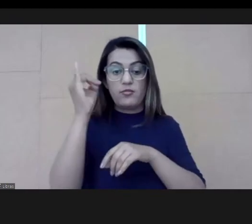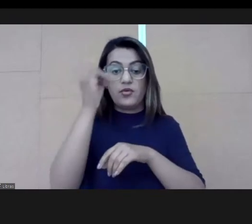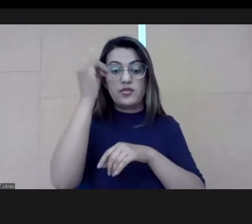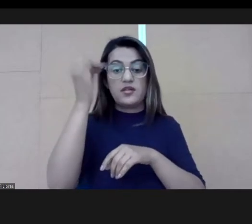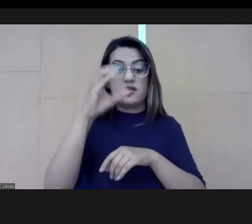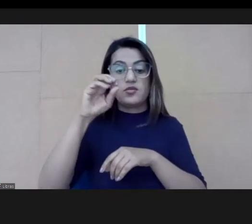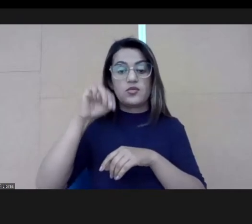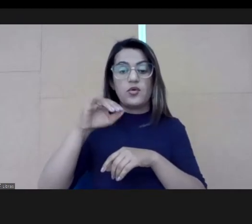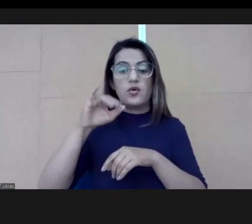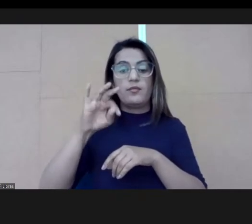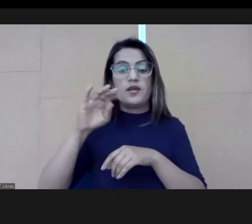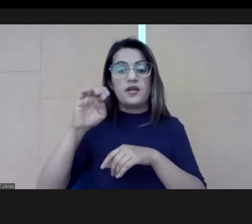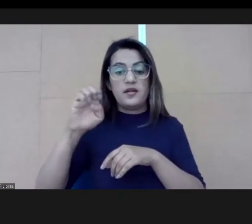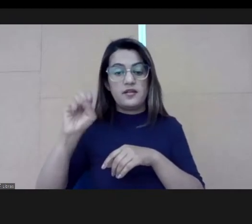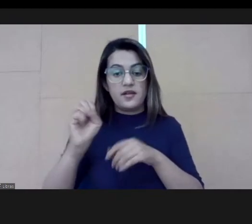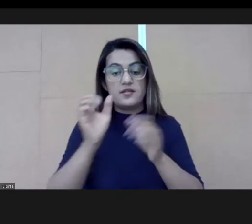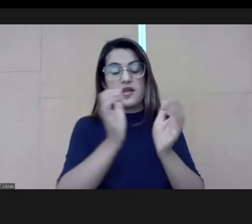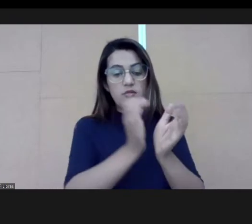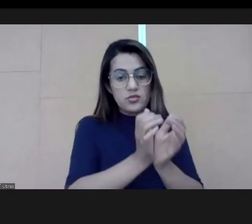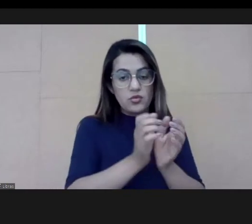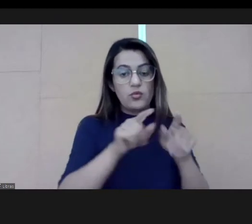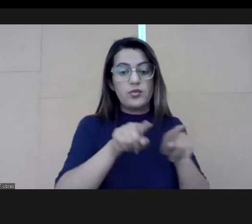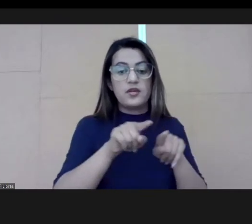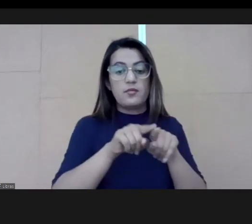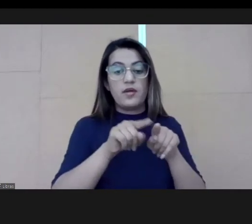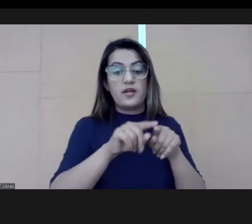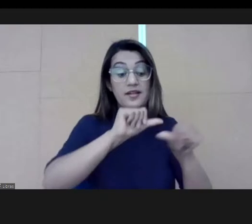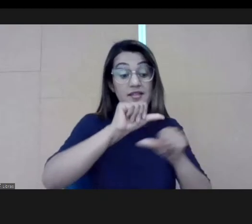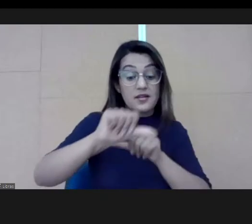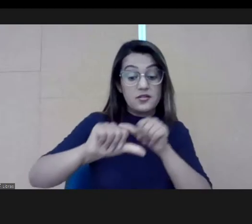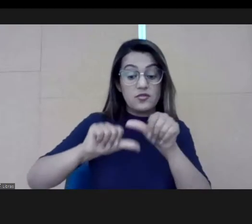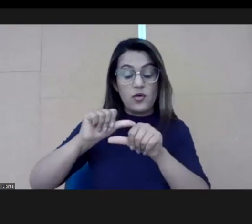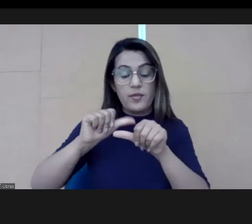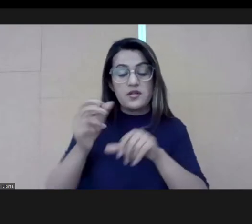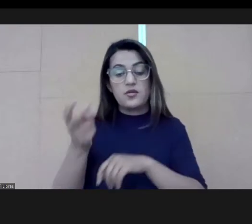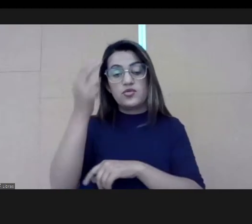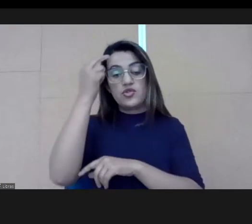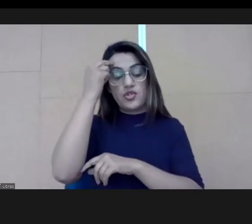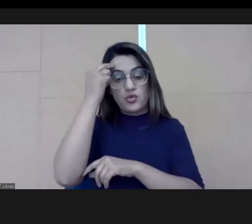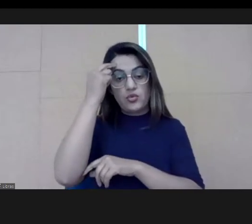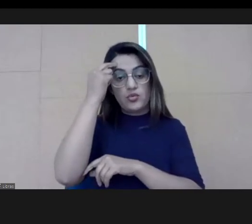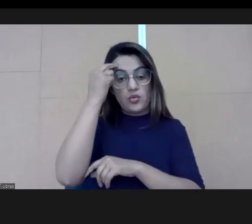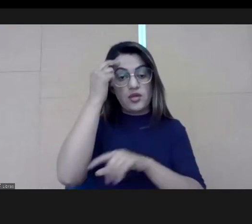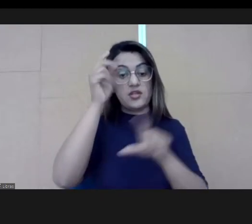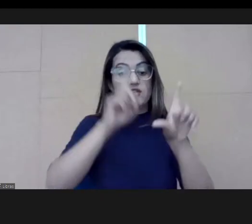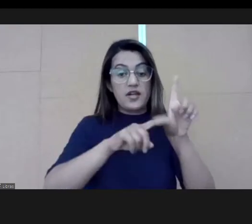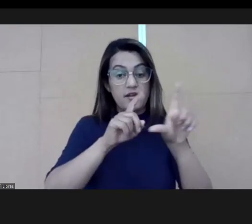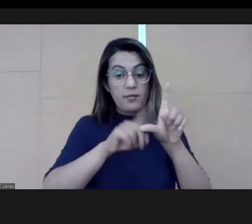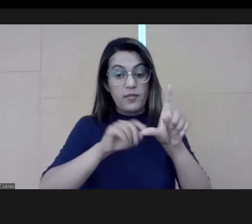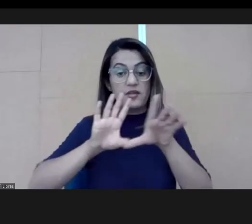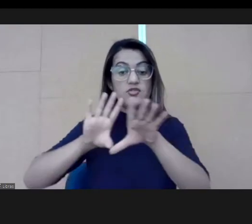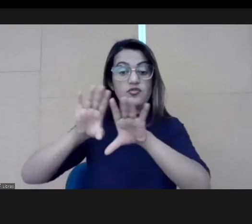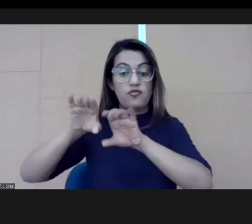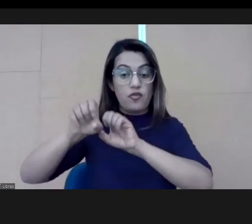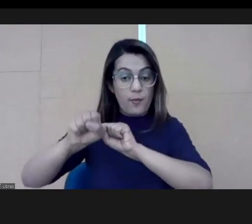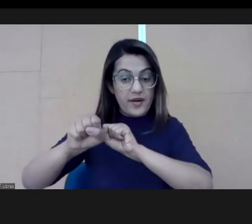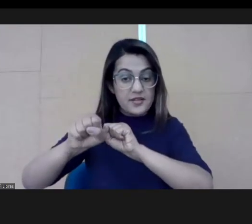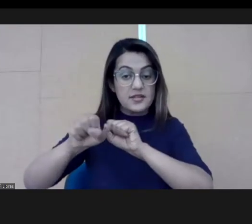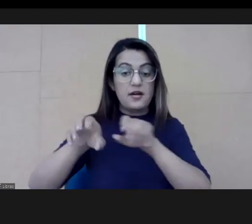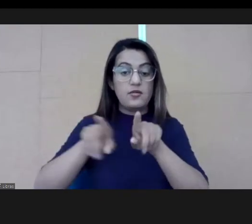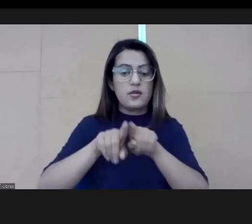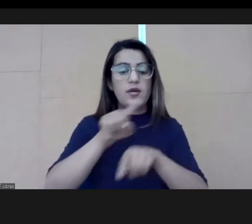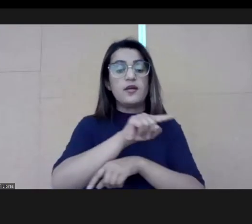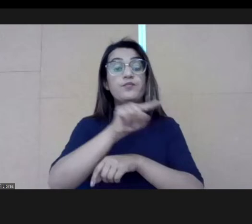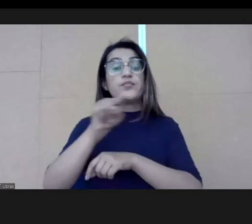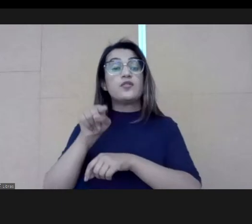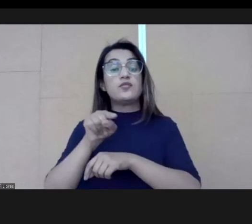go to this agenda. And to wrap up, we need to make a cultural shift, the temperament, understanding of